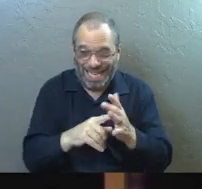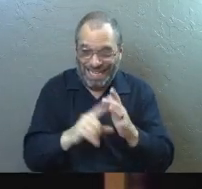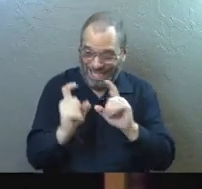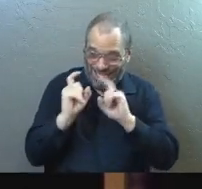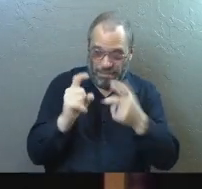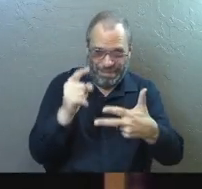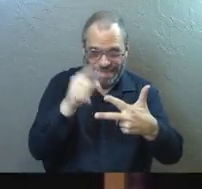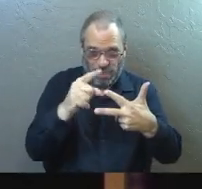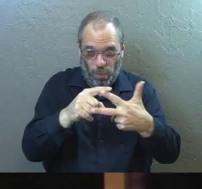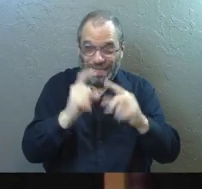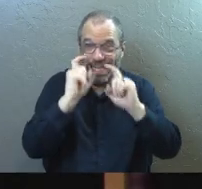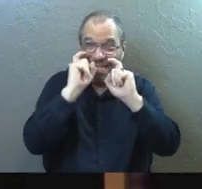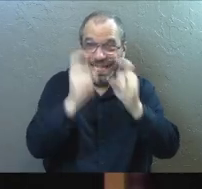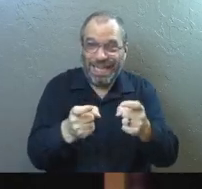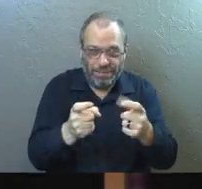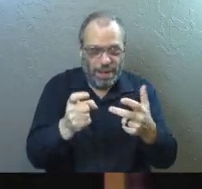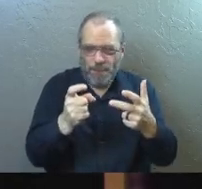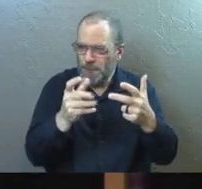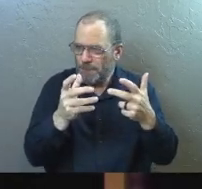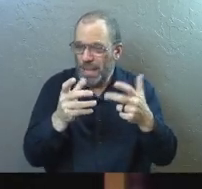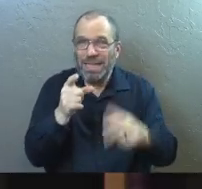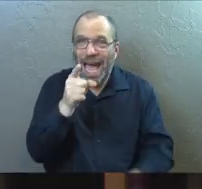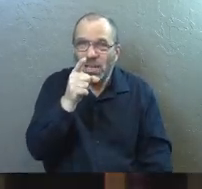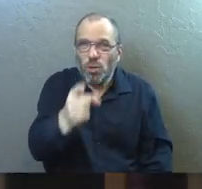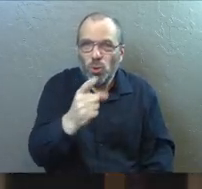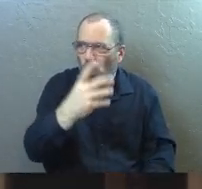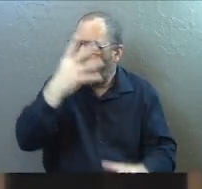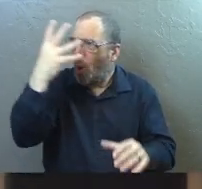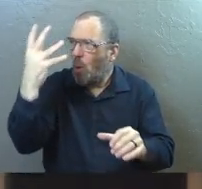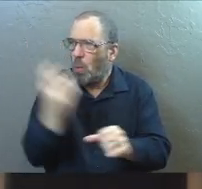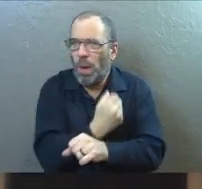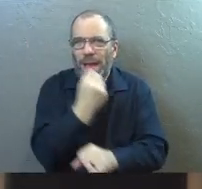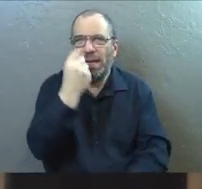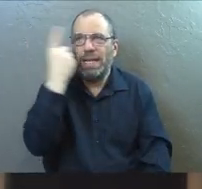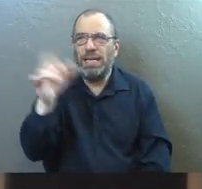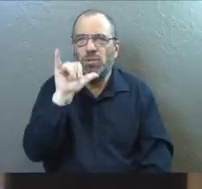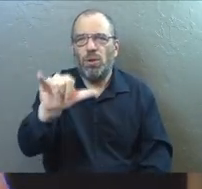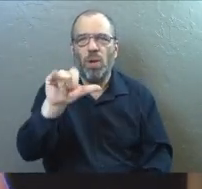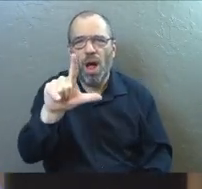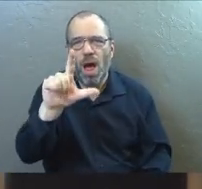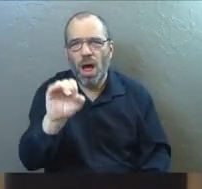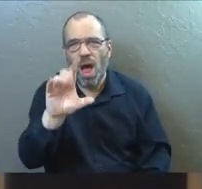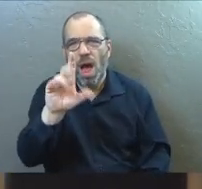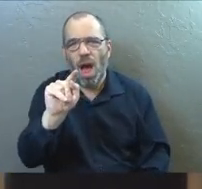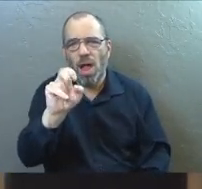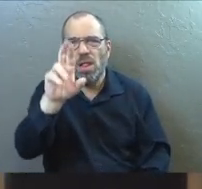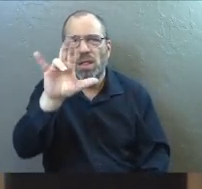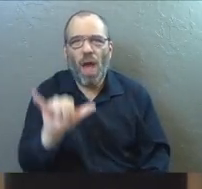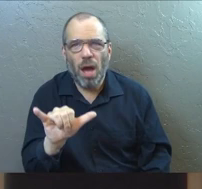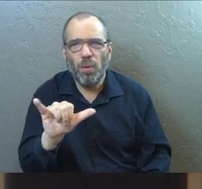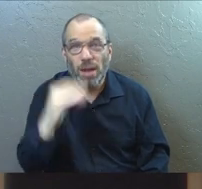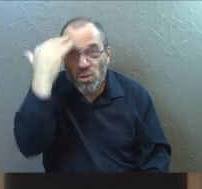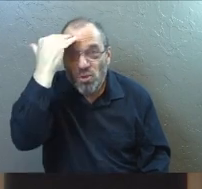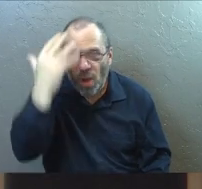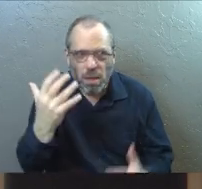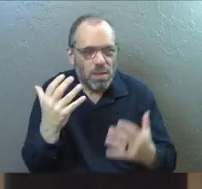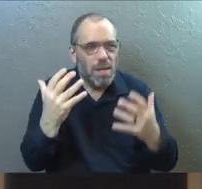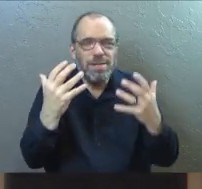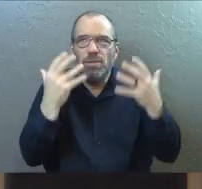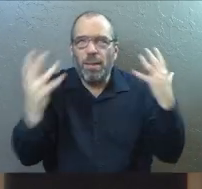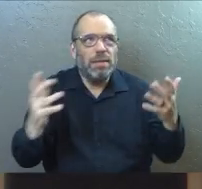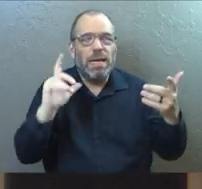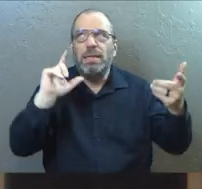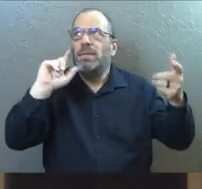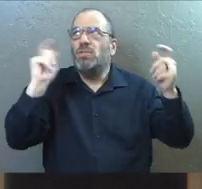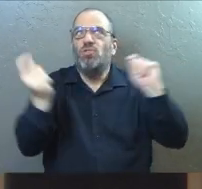gift of what Jesus has given, this is like you winning the eternal lottery. There's so much in this. This